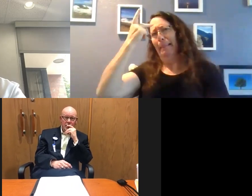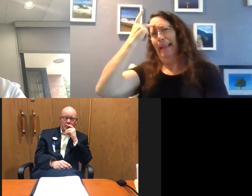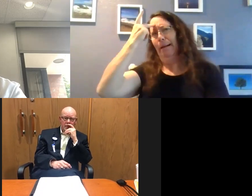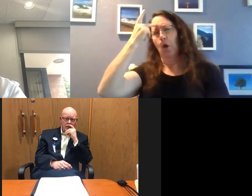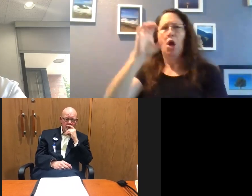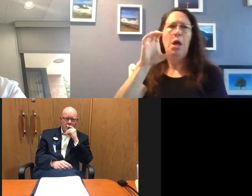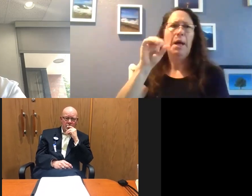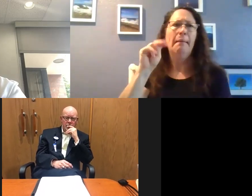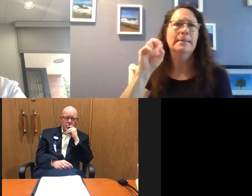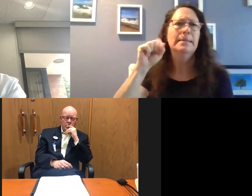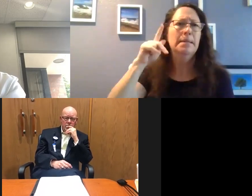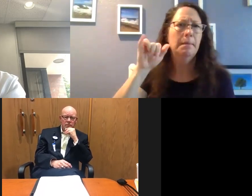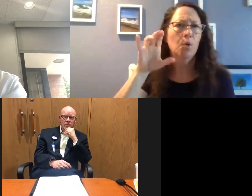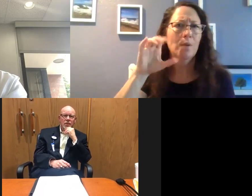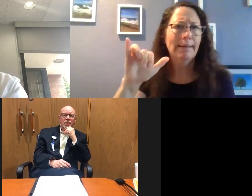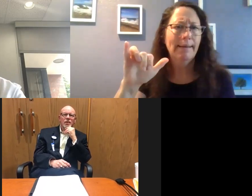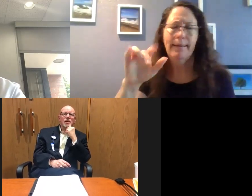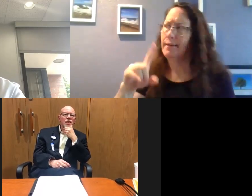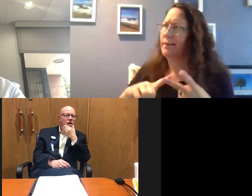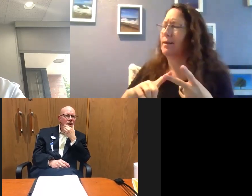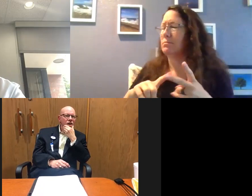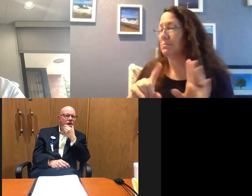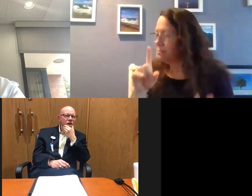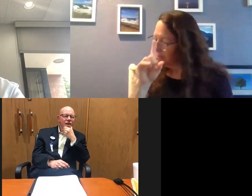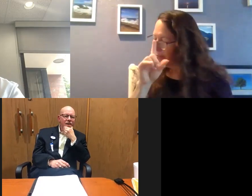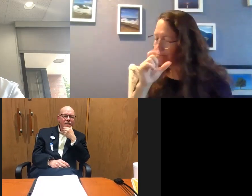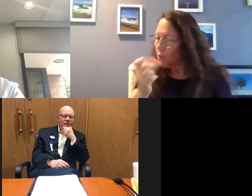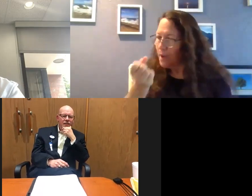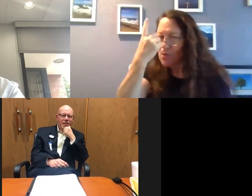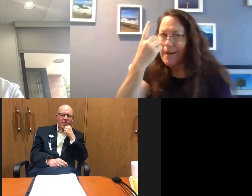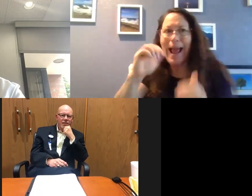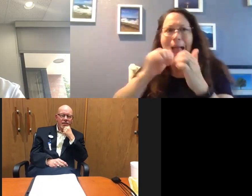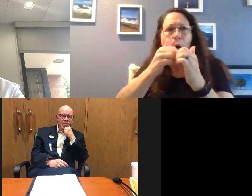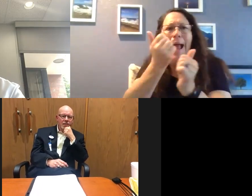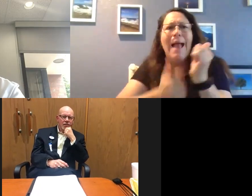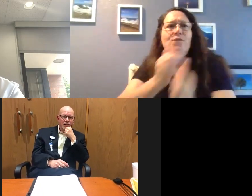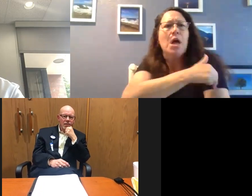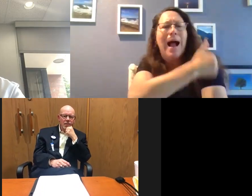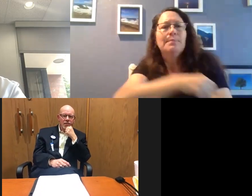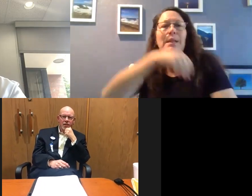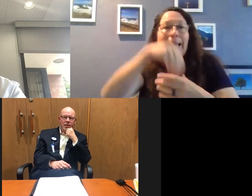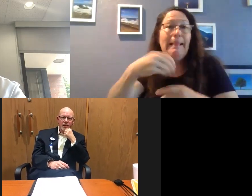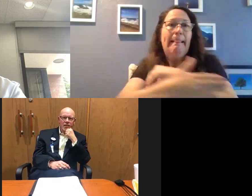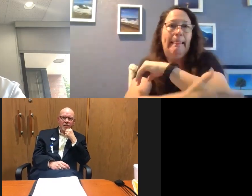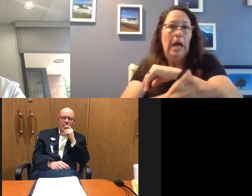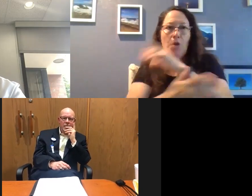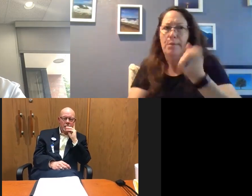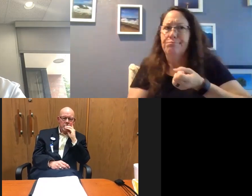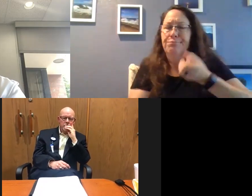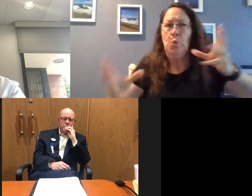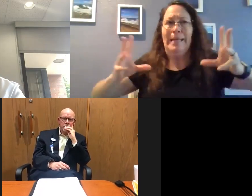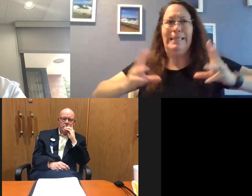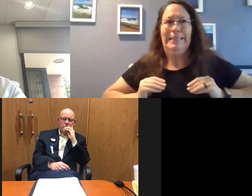and, you know, I just, I can't even understand that. How do you get every single hospital in the country to buy into some